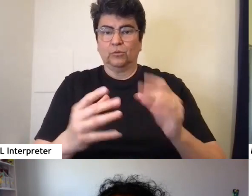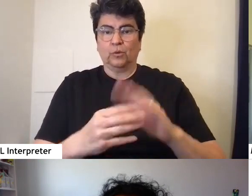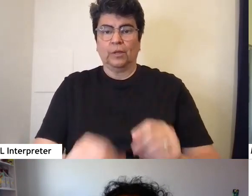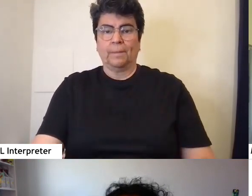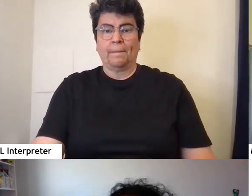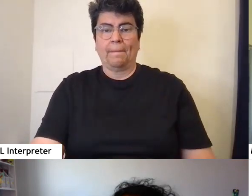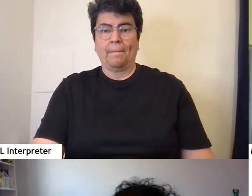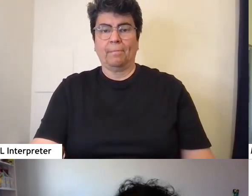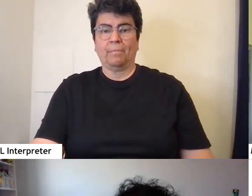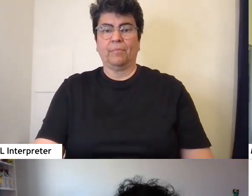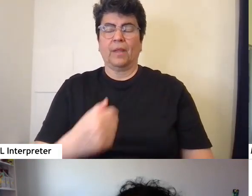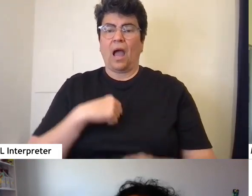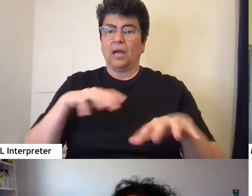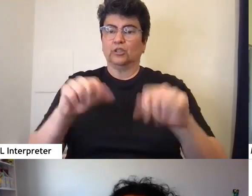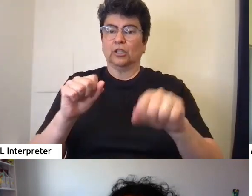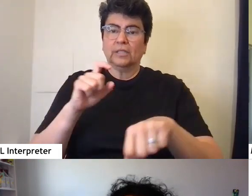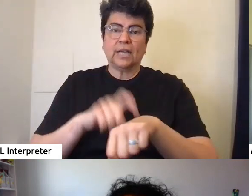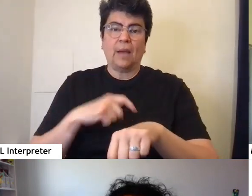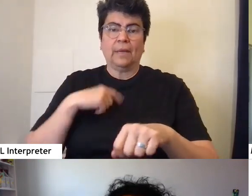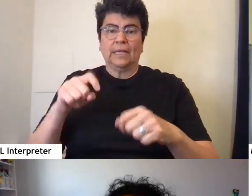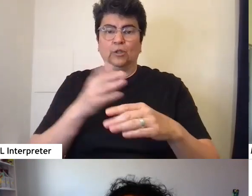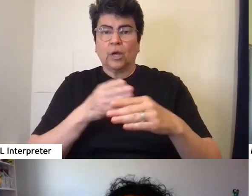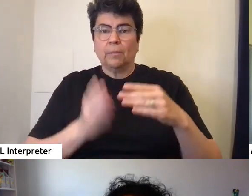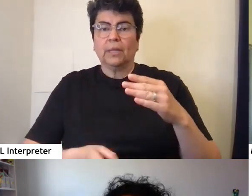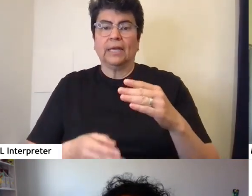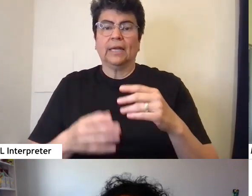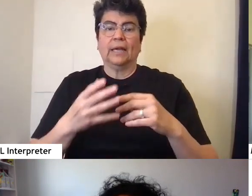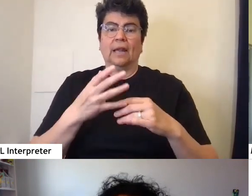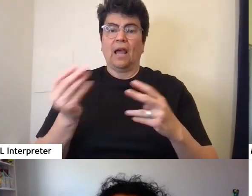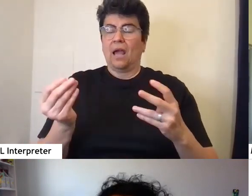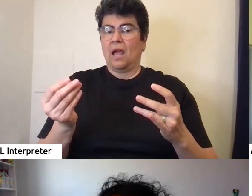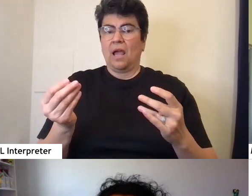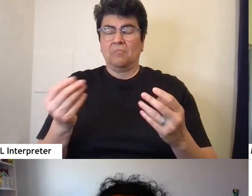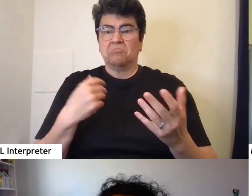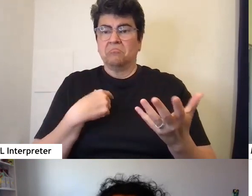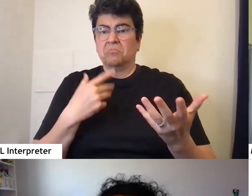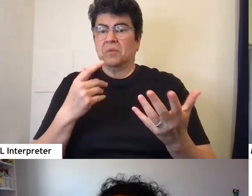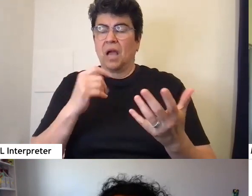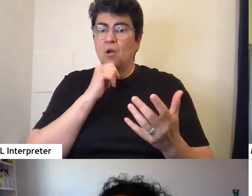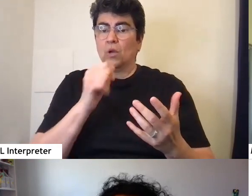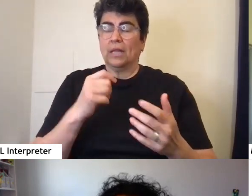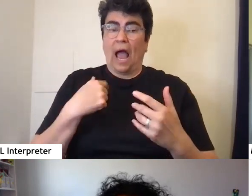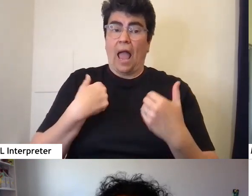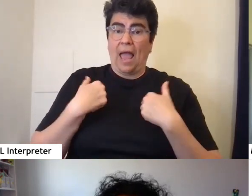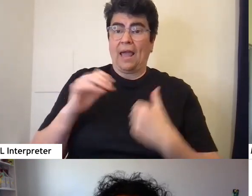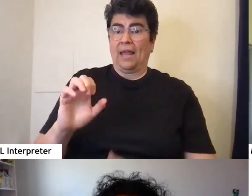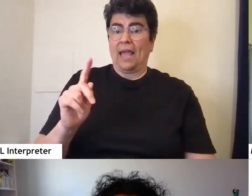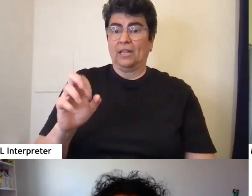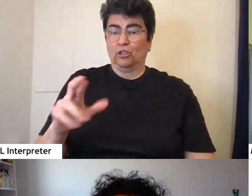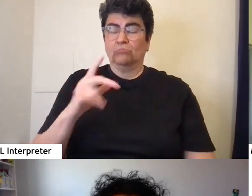I took the time that I needed to complete it and wasn't rushed at any point by my editor, which I sincerely very much appreciated.